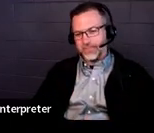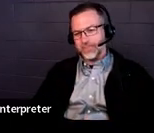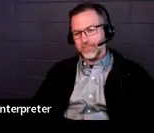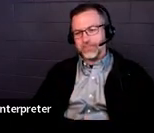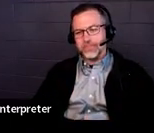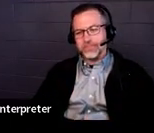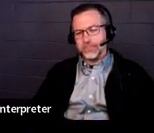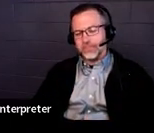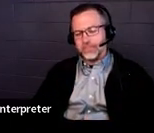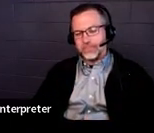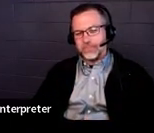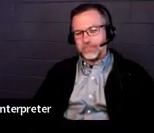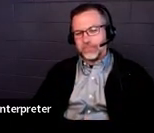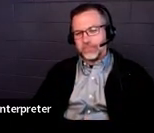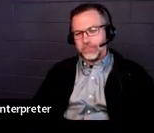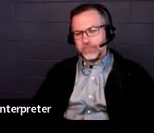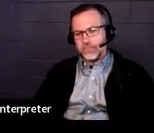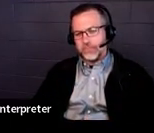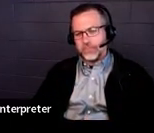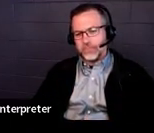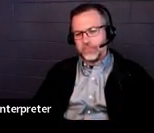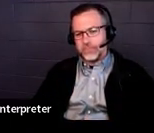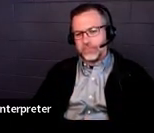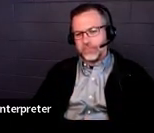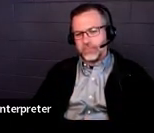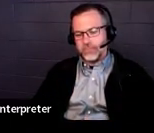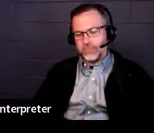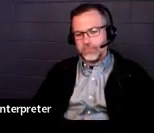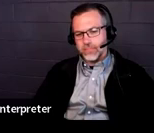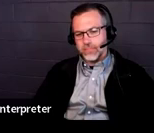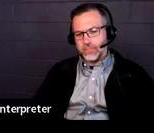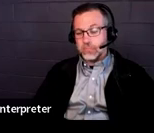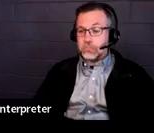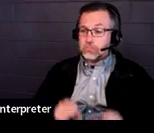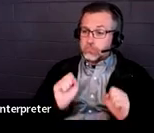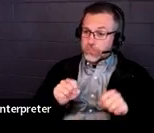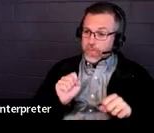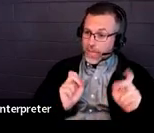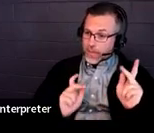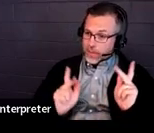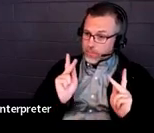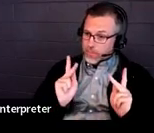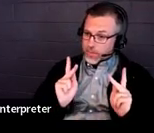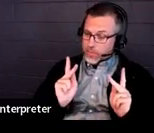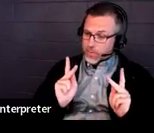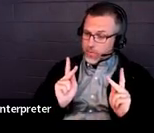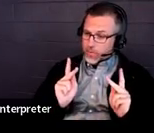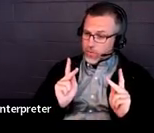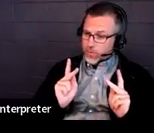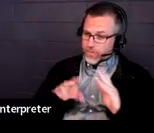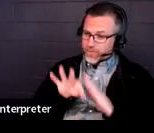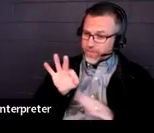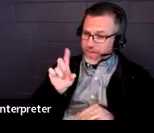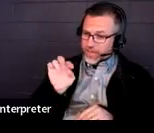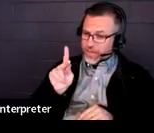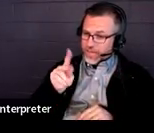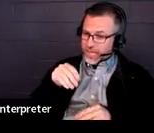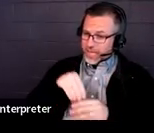we'll have to hopefully get the link. I was going to say, can people get it from the QR code on the computer?